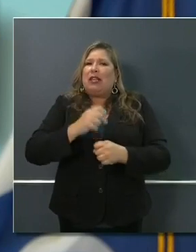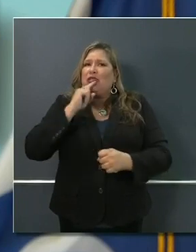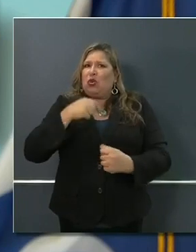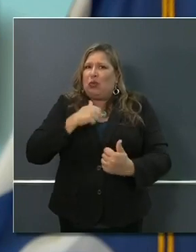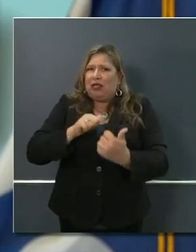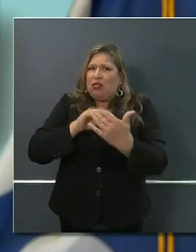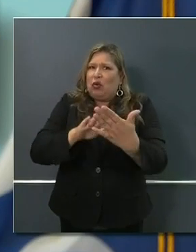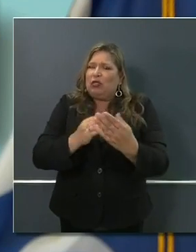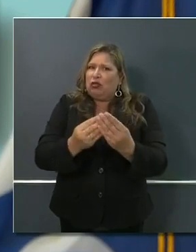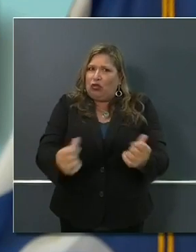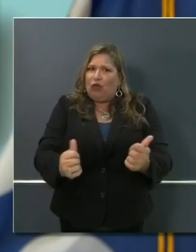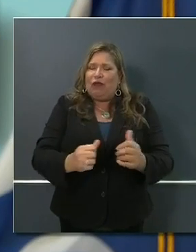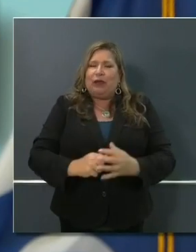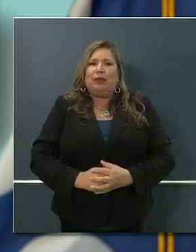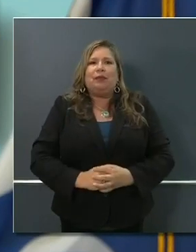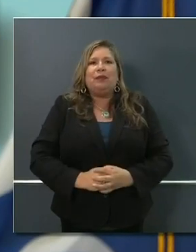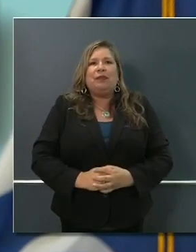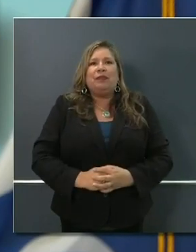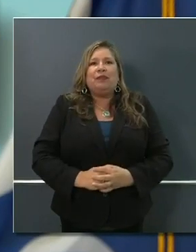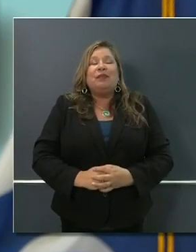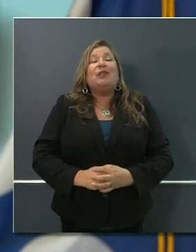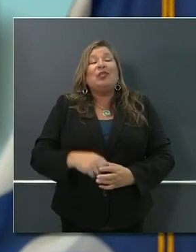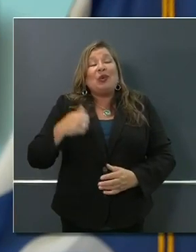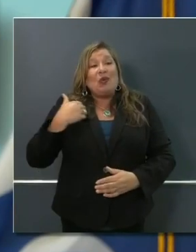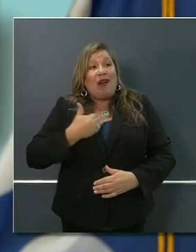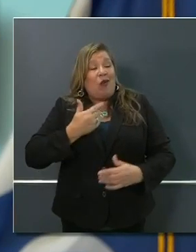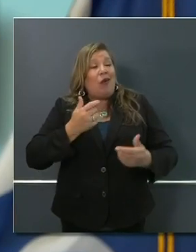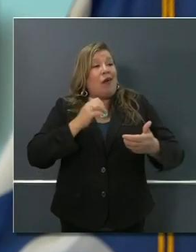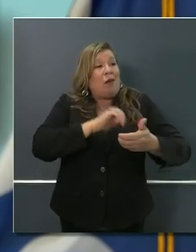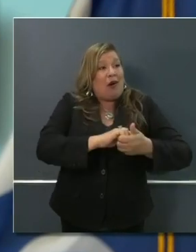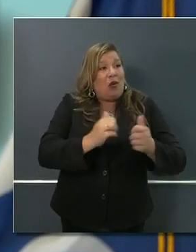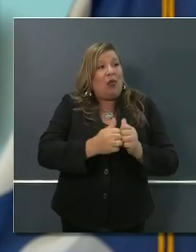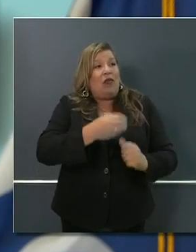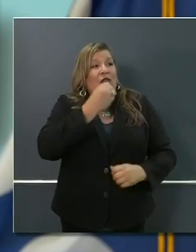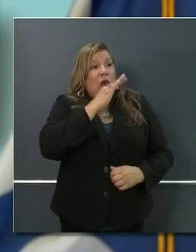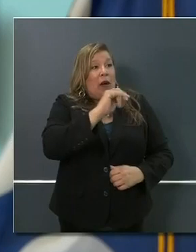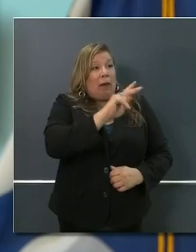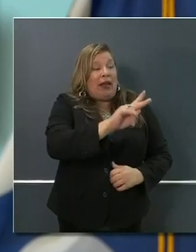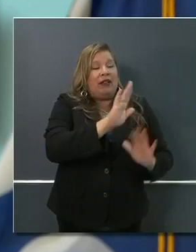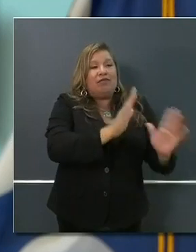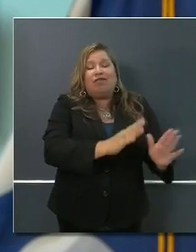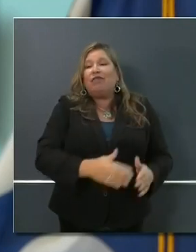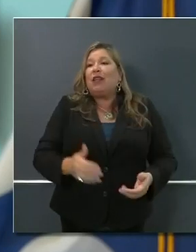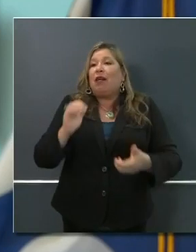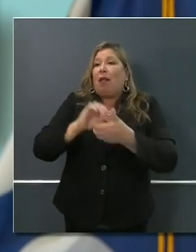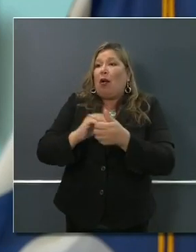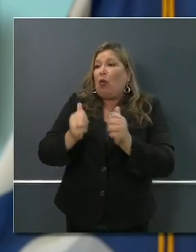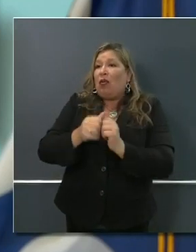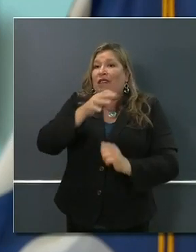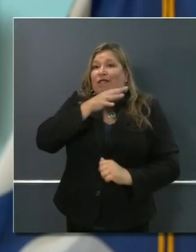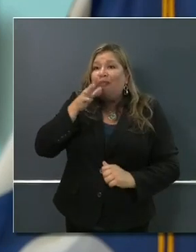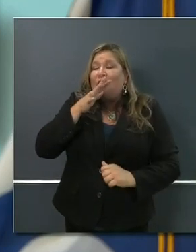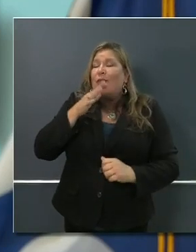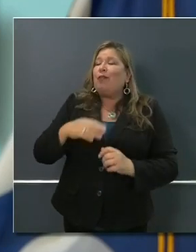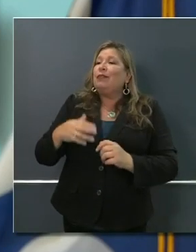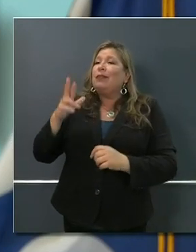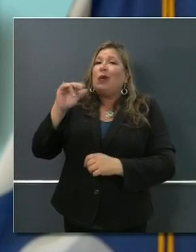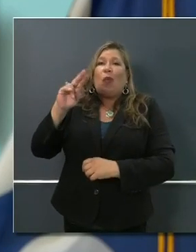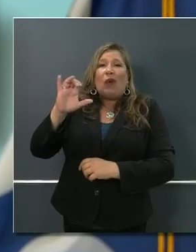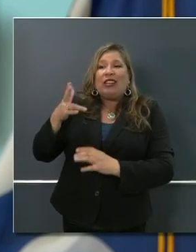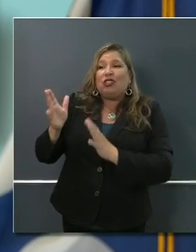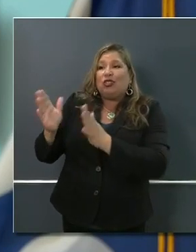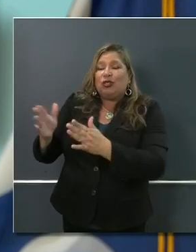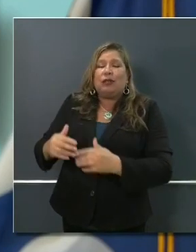partnerships in our food banks, partnerships with our farms and ranchers, partnerships with local